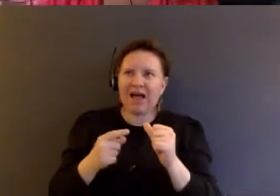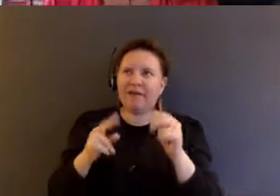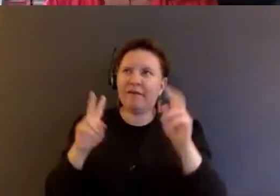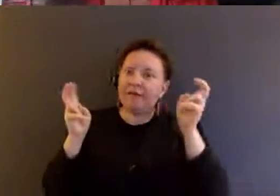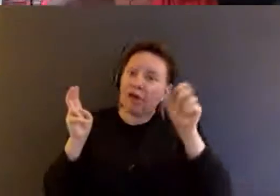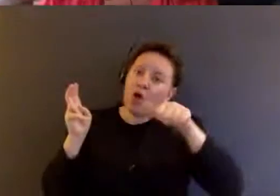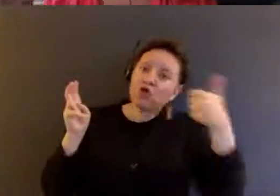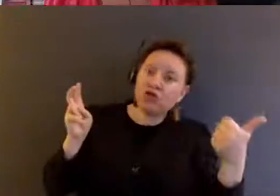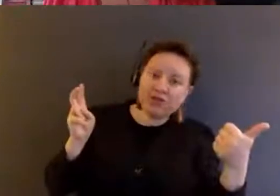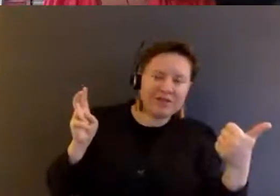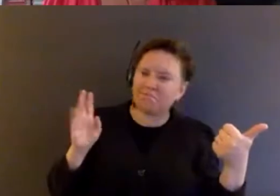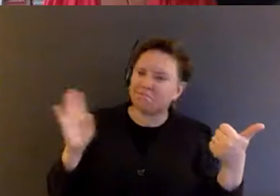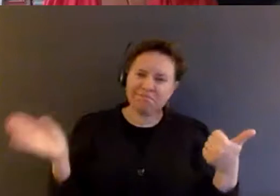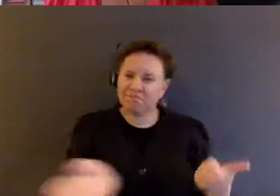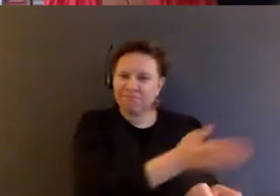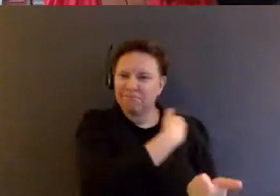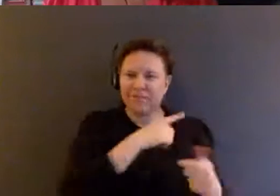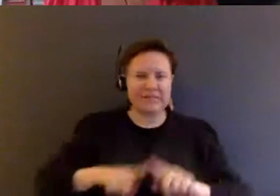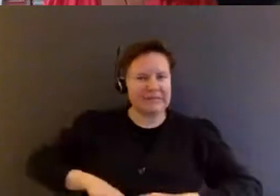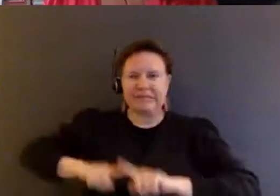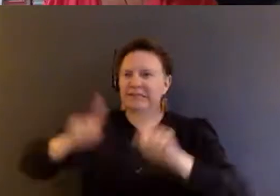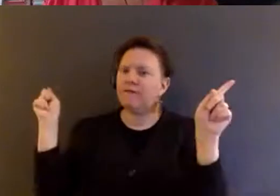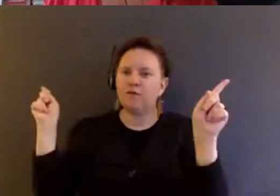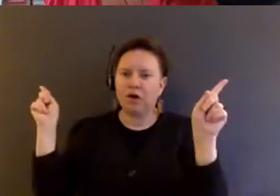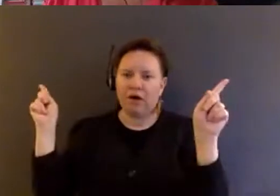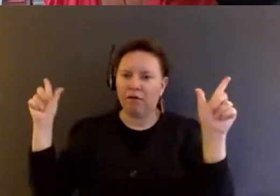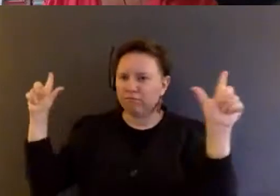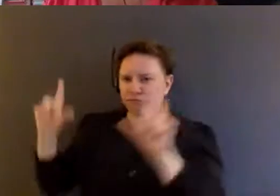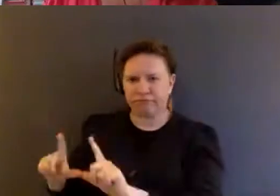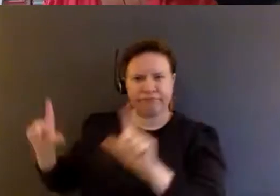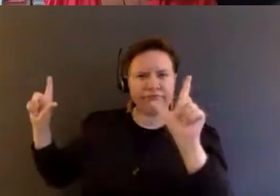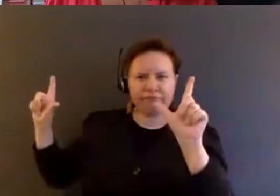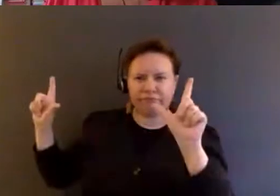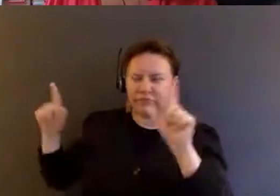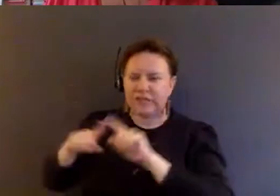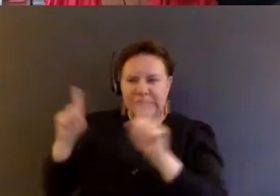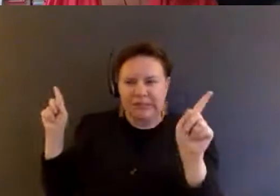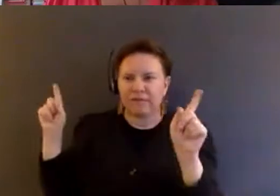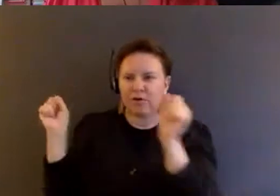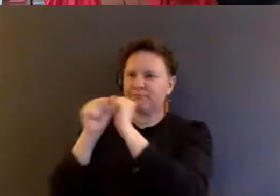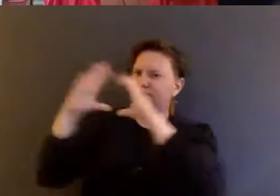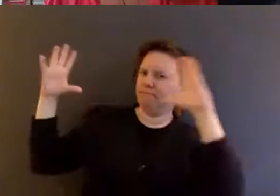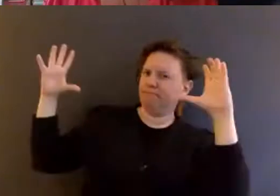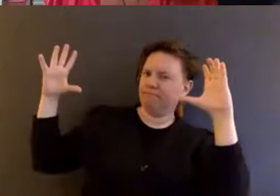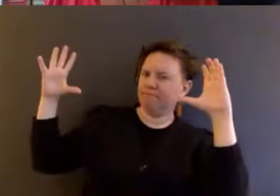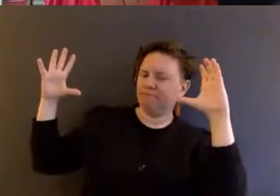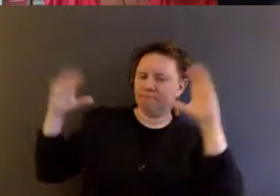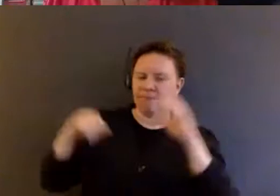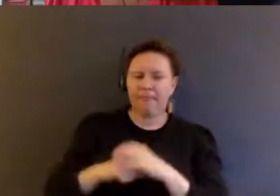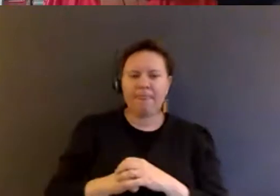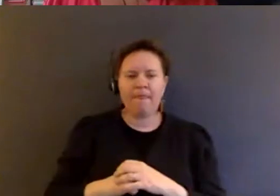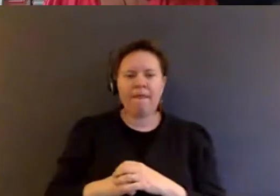a completely different landscape. It's completely kind of different vision. And